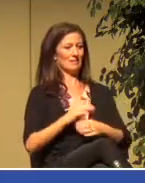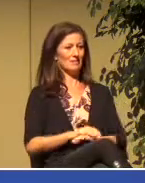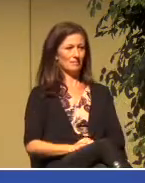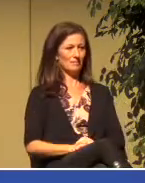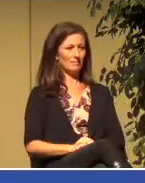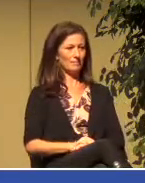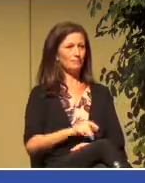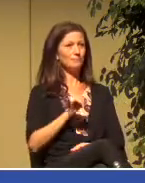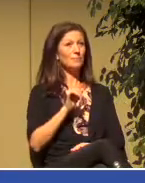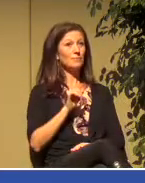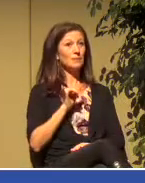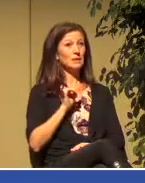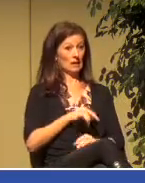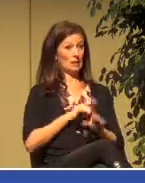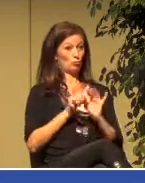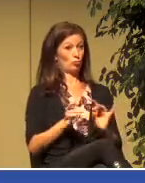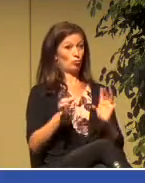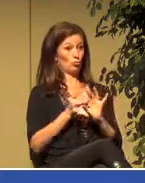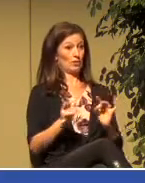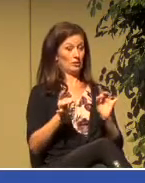that is being told.